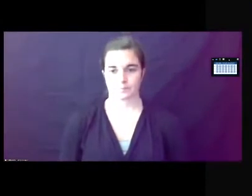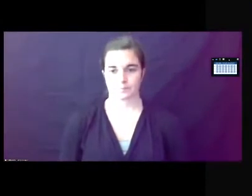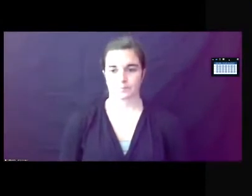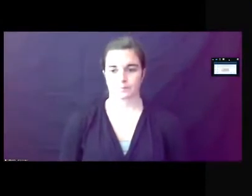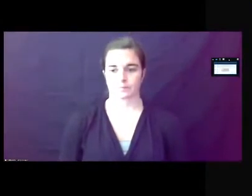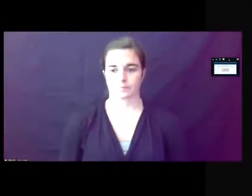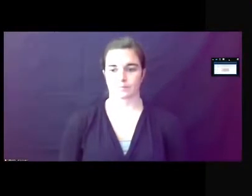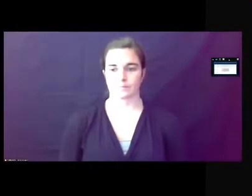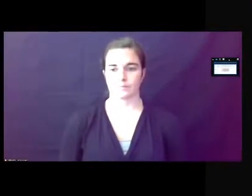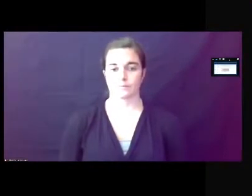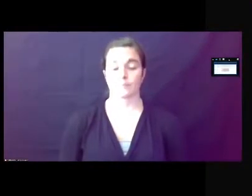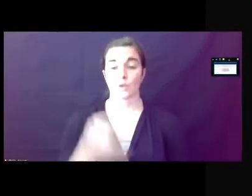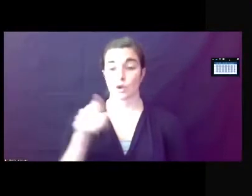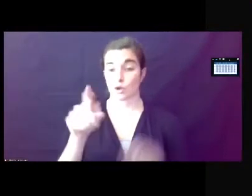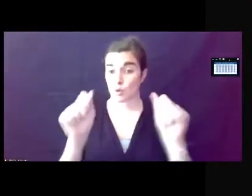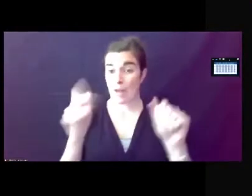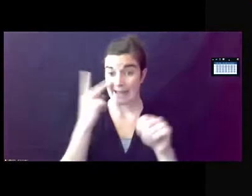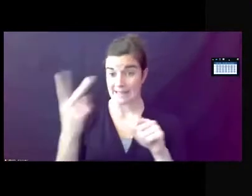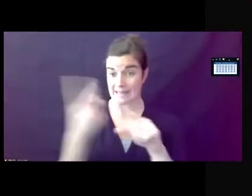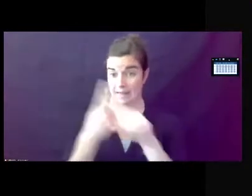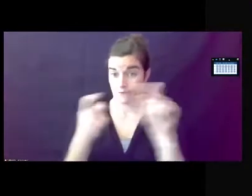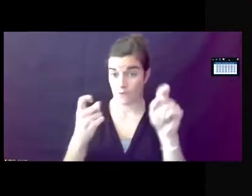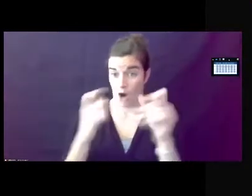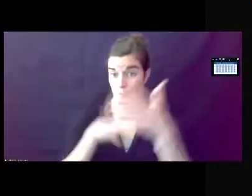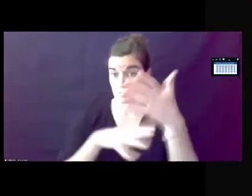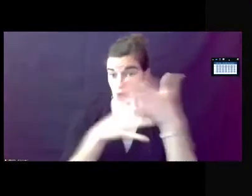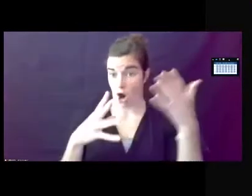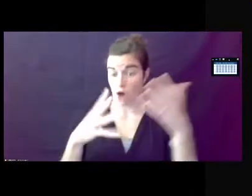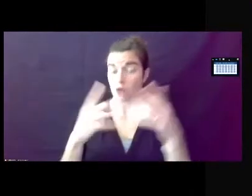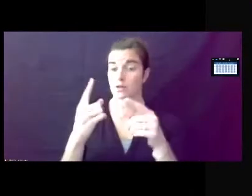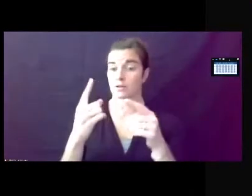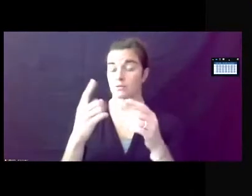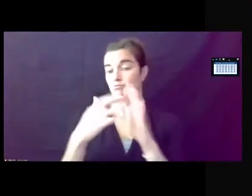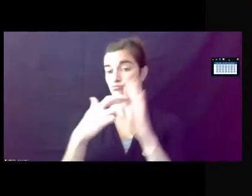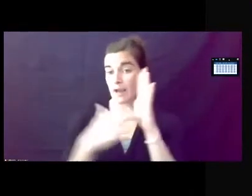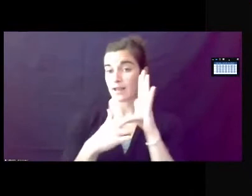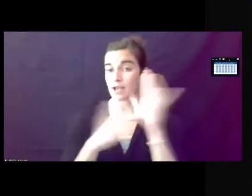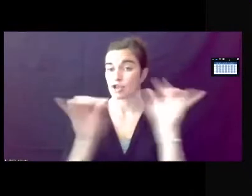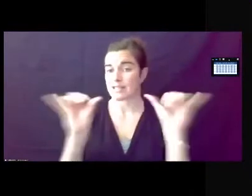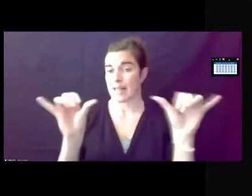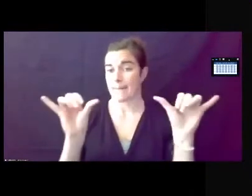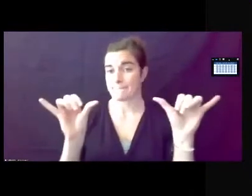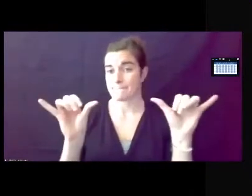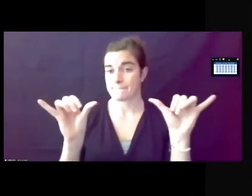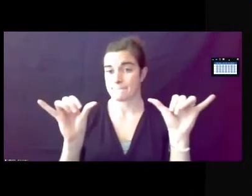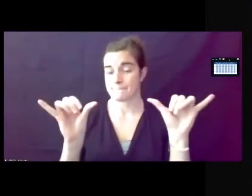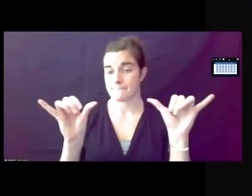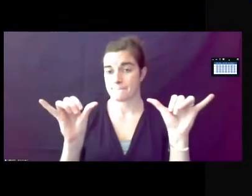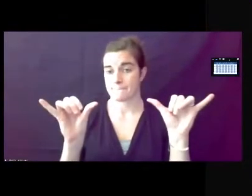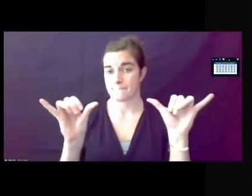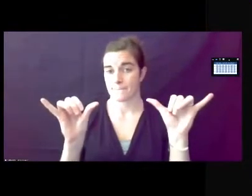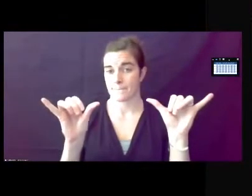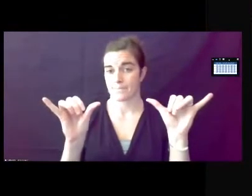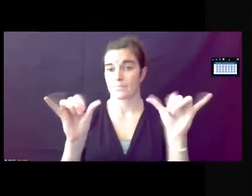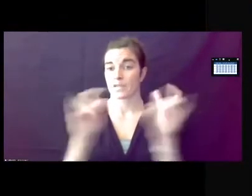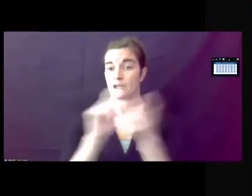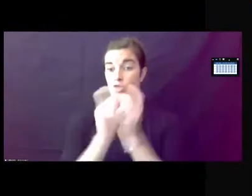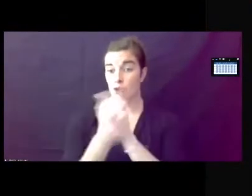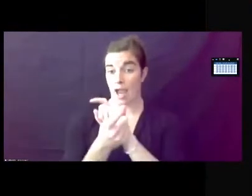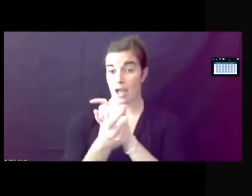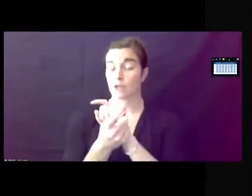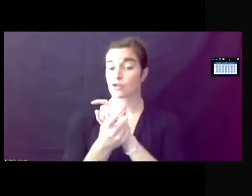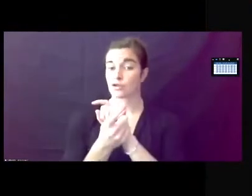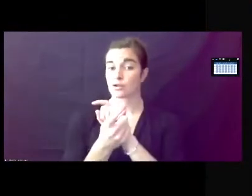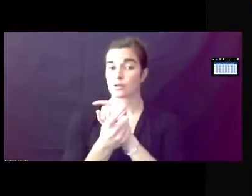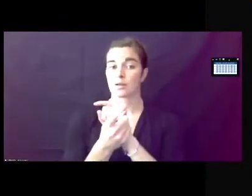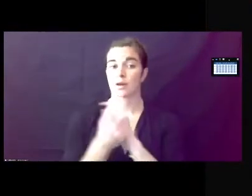So as you can see from this chart, the regulations have generally stayed the same. Where changes have been made, it